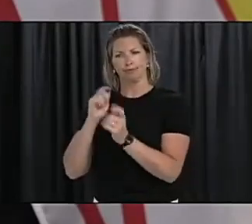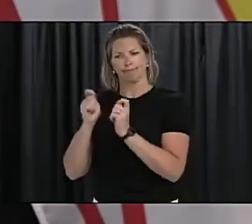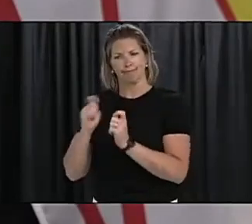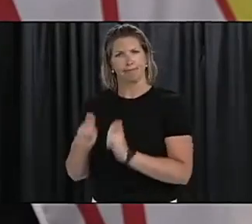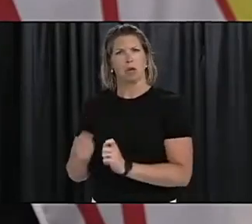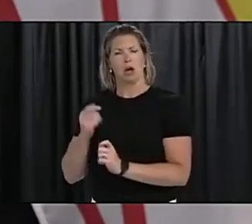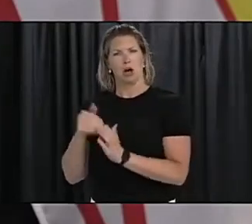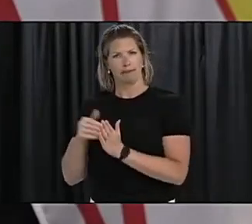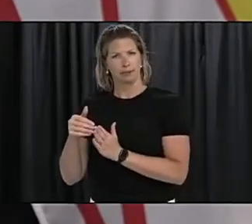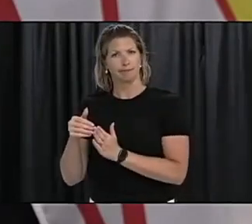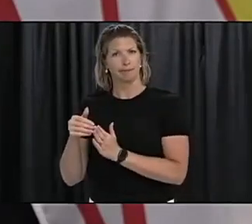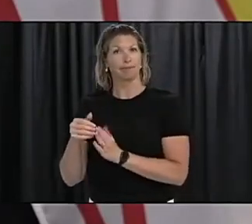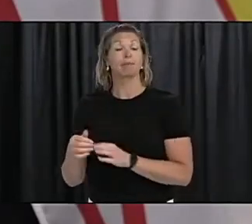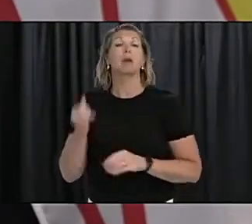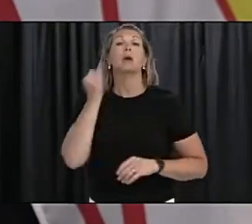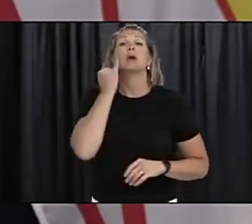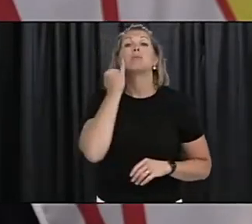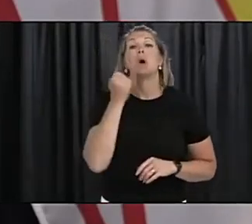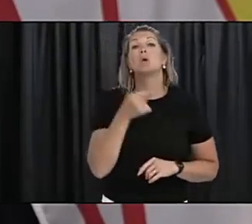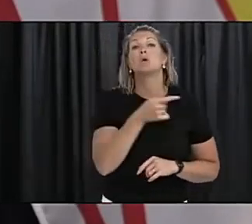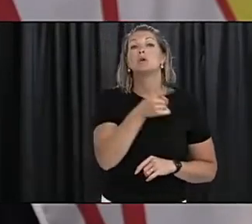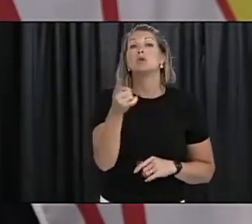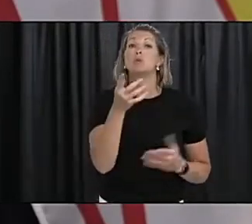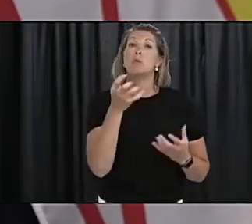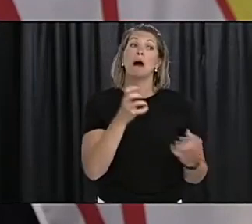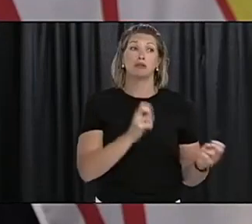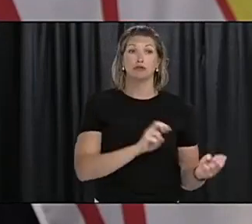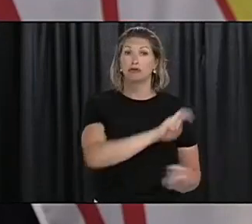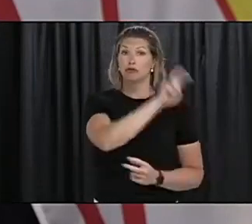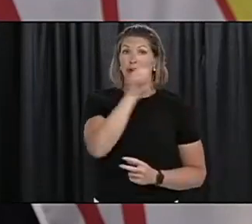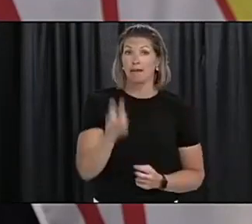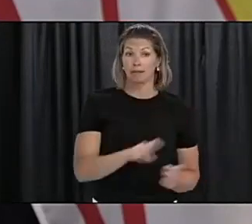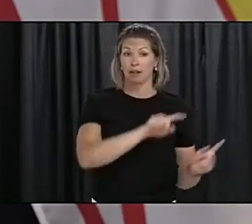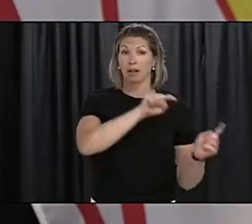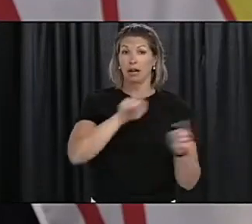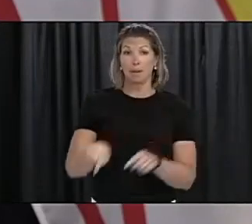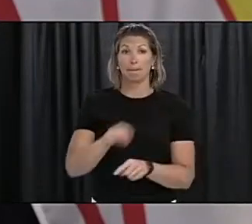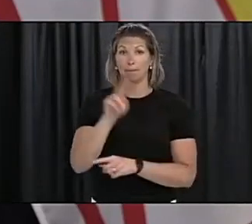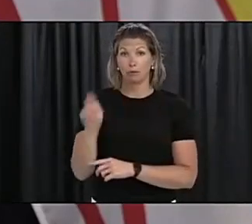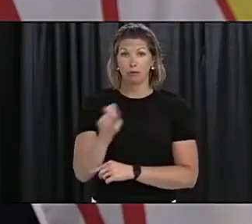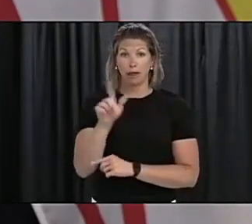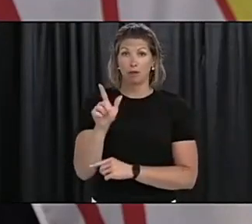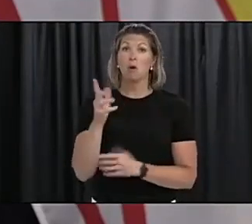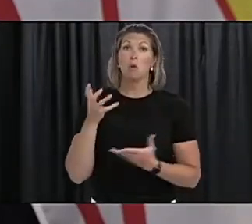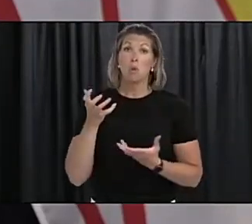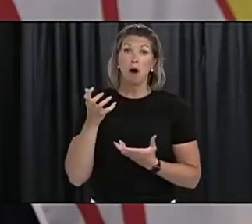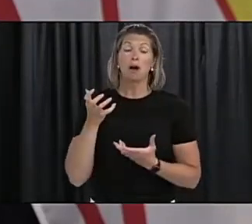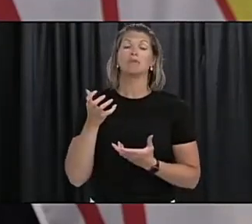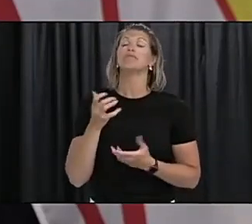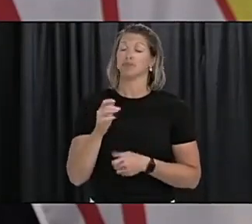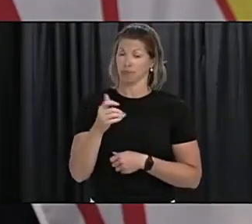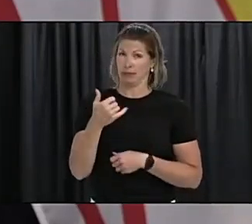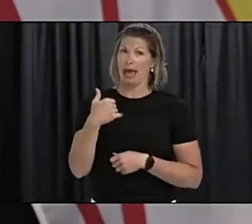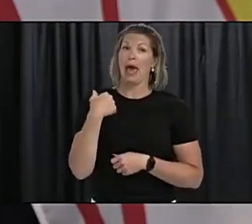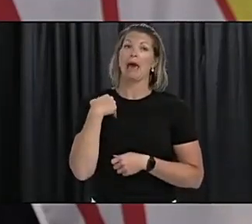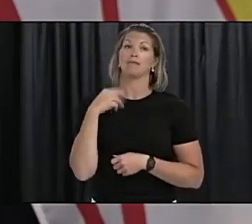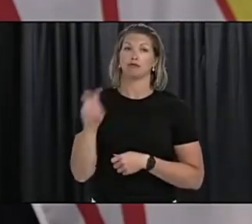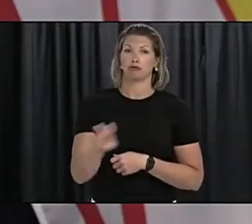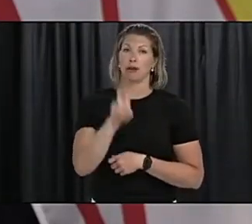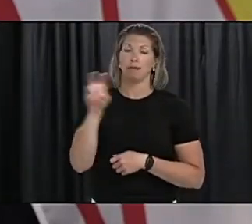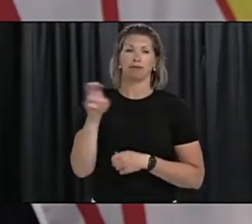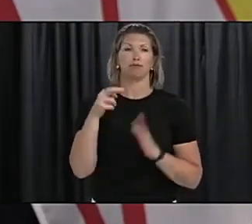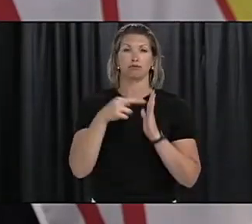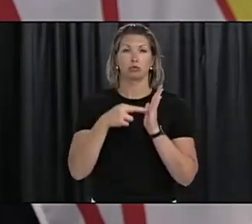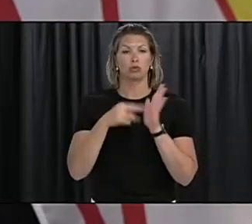our province, to travel into Newfoundland and Labrador, well, we have a mechanism in place. These are exemption orders, and you can apply for those online.